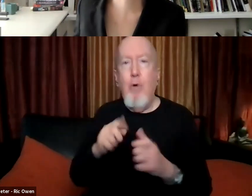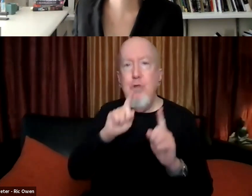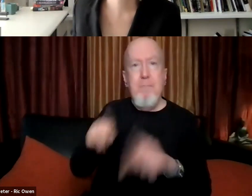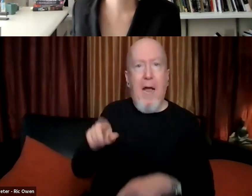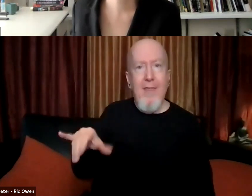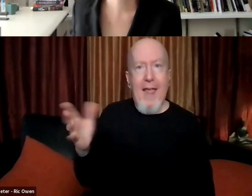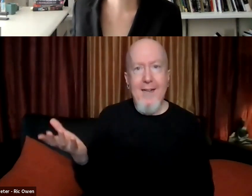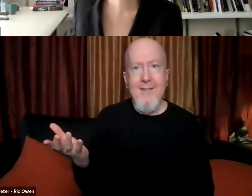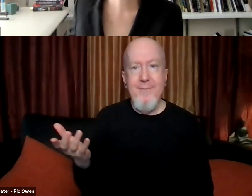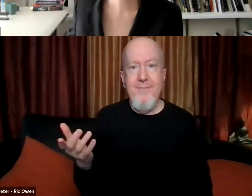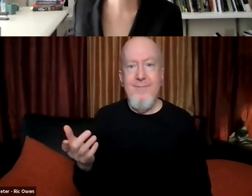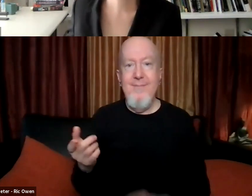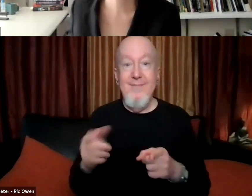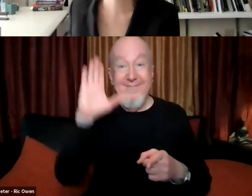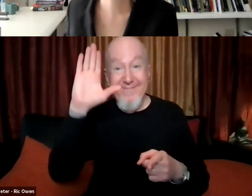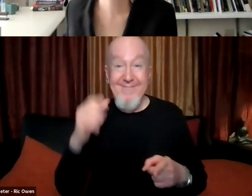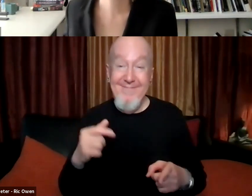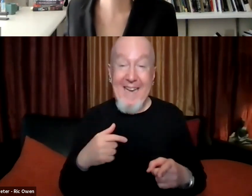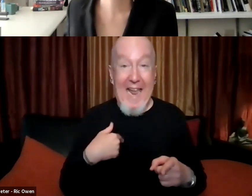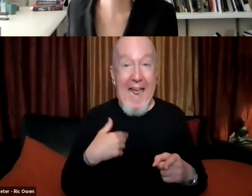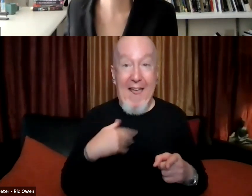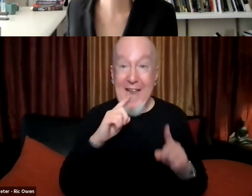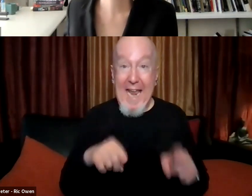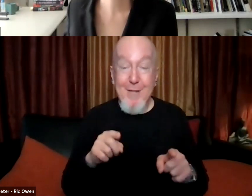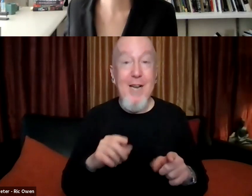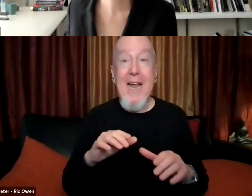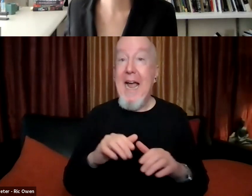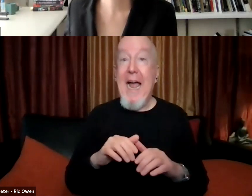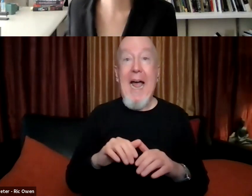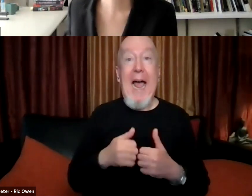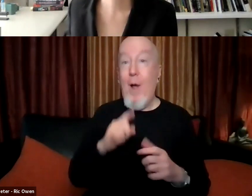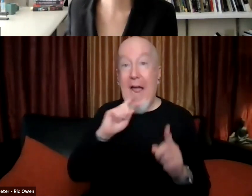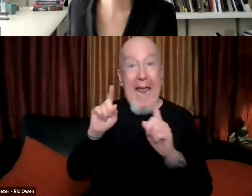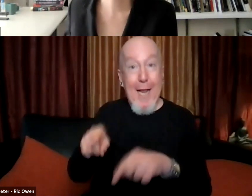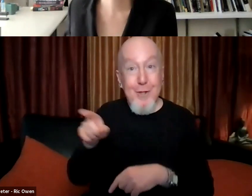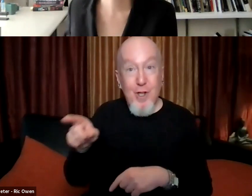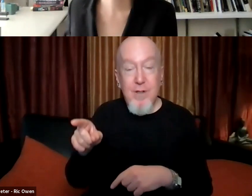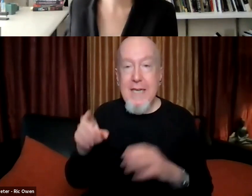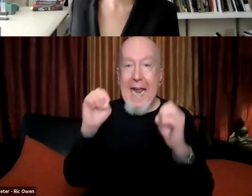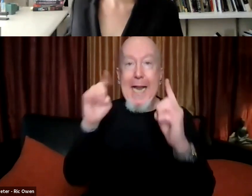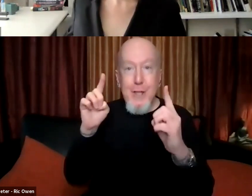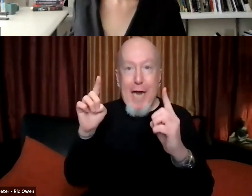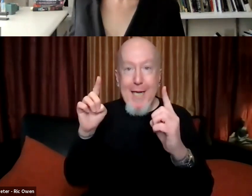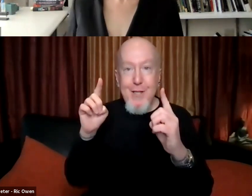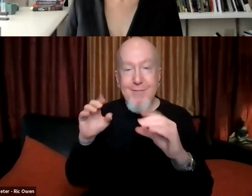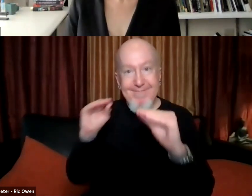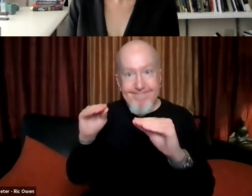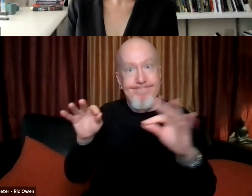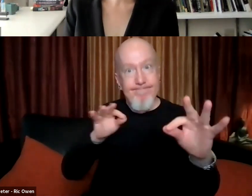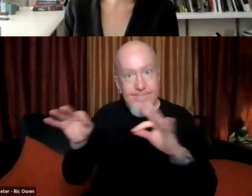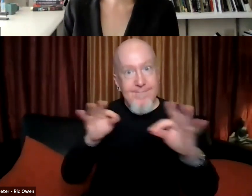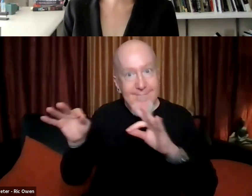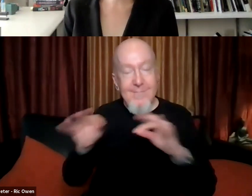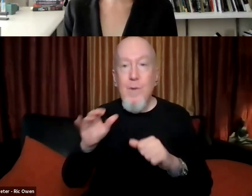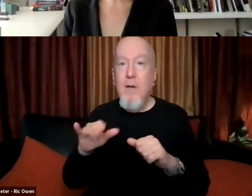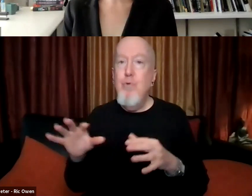I, I have, uh, an answer, um, I think education is so important and I think this is connected also to, uh, the